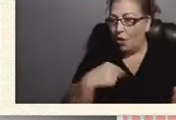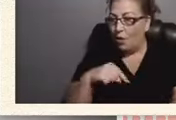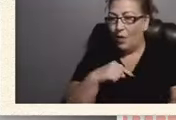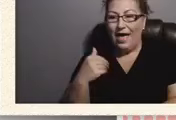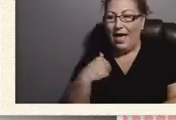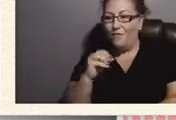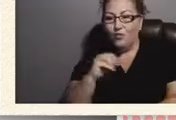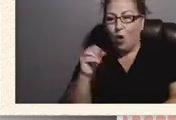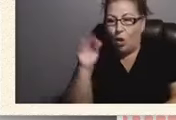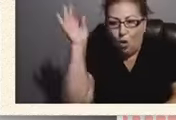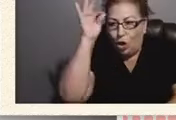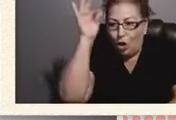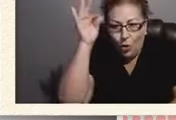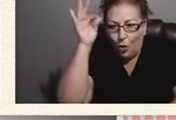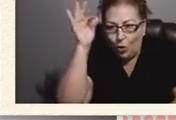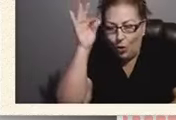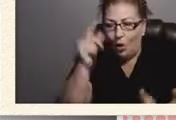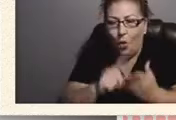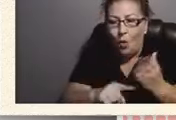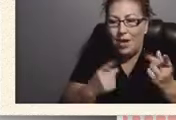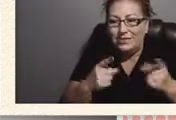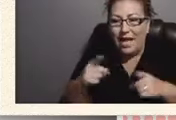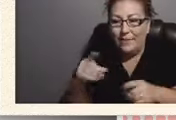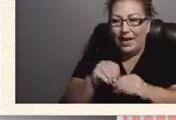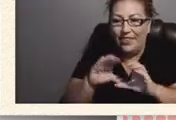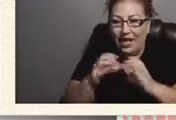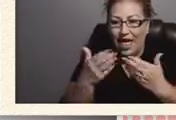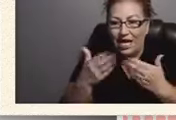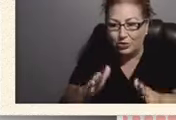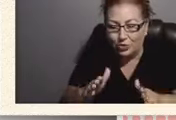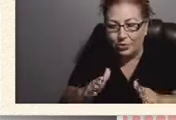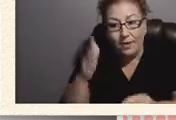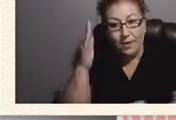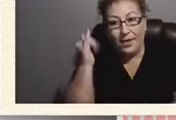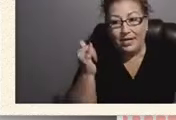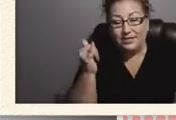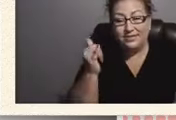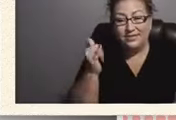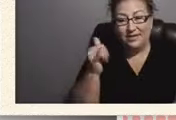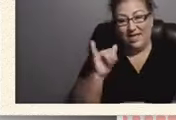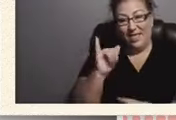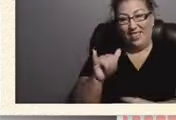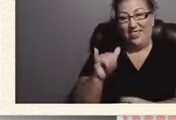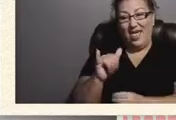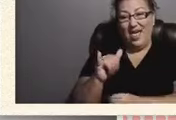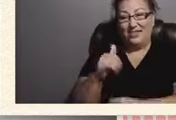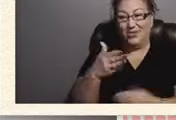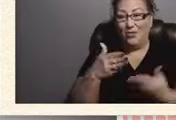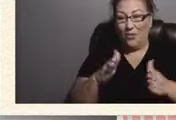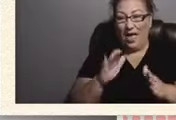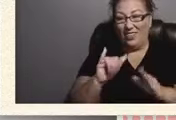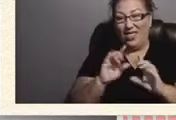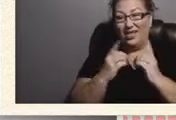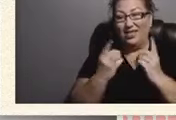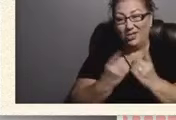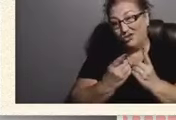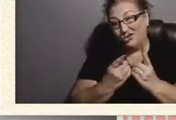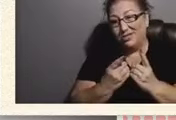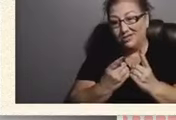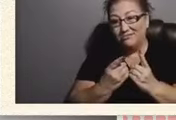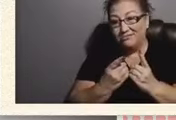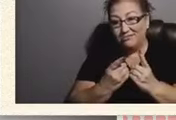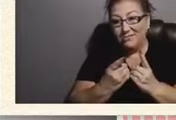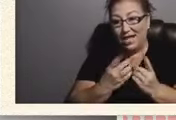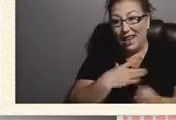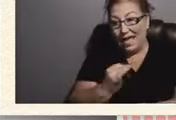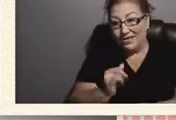what is happening in the classrooms. Because that's just the way that the districts kind of sort of likes it.